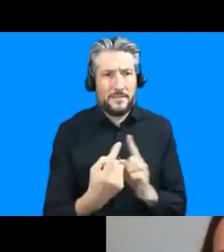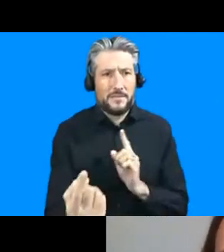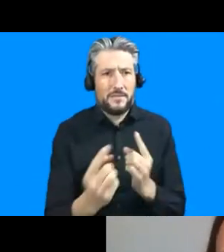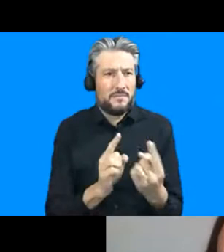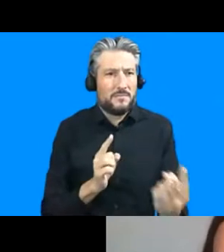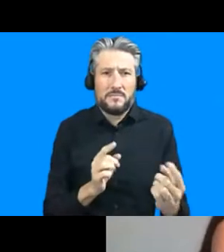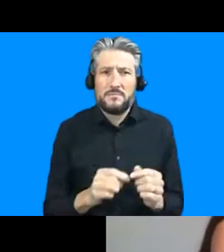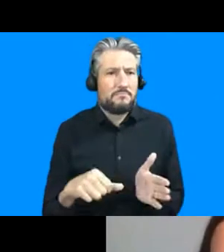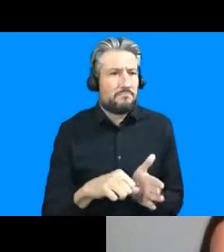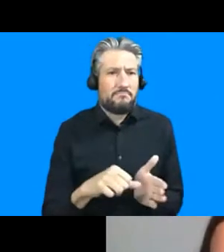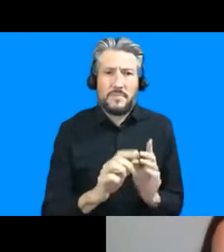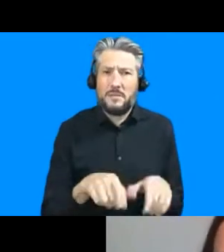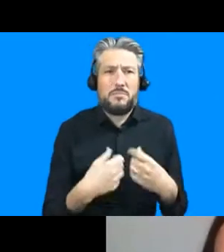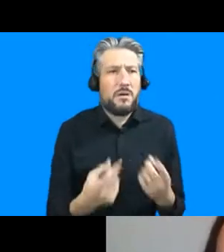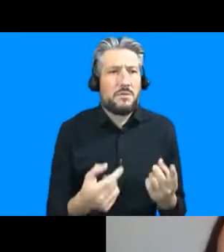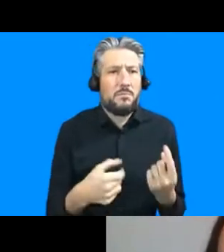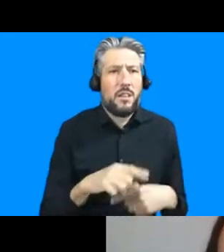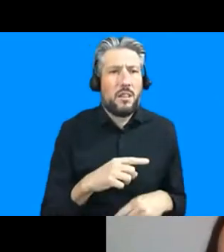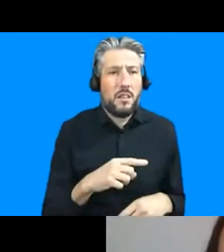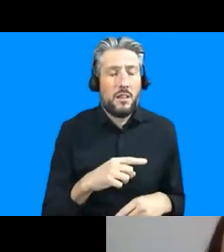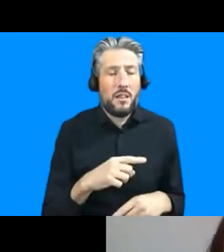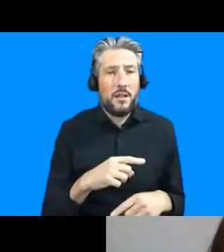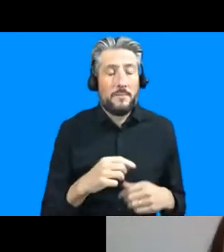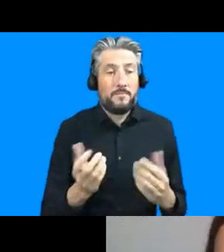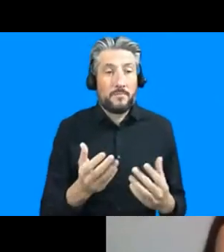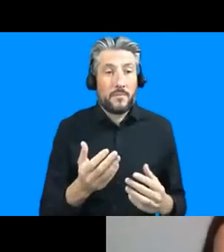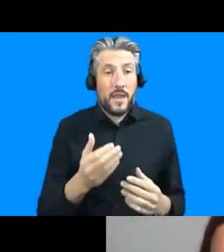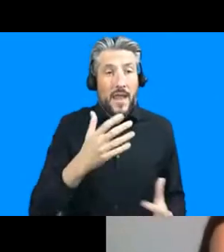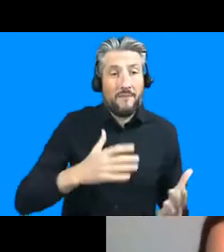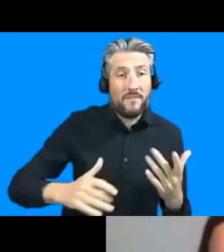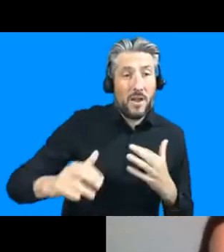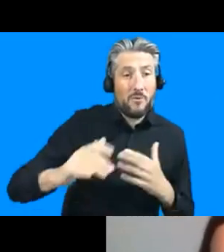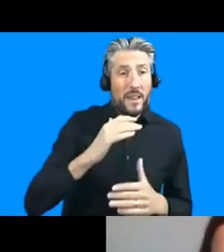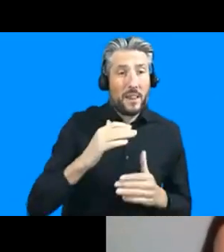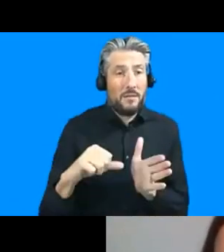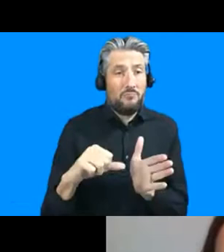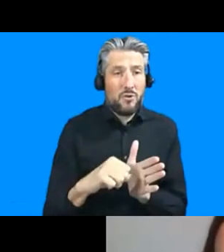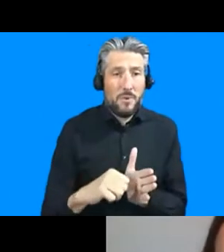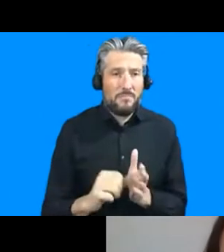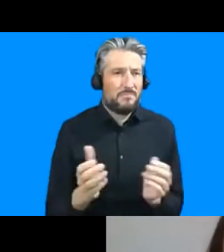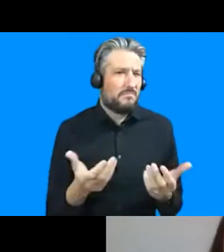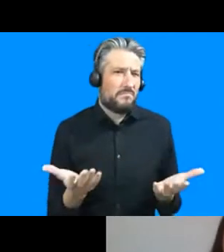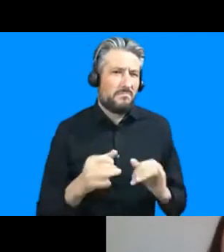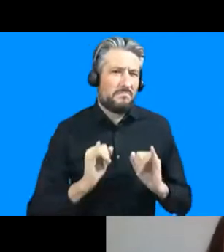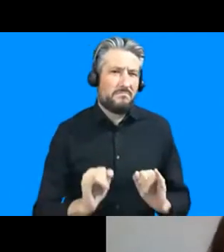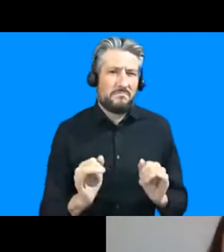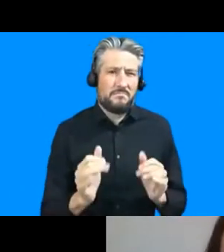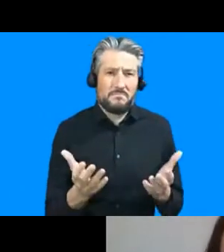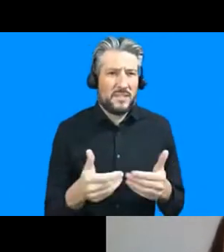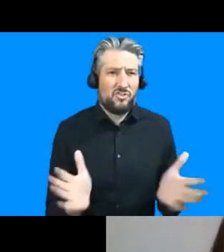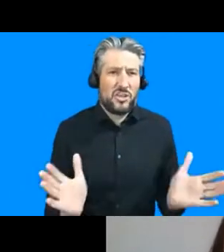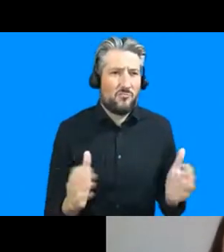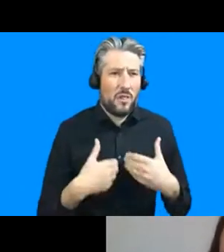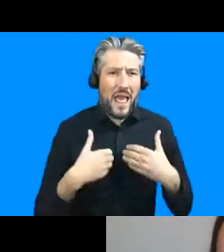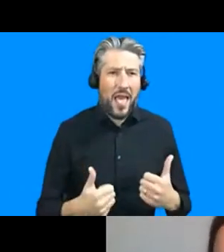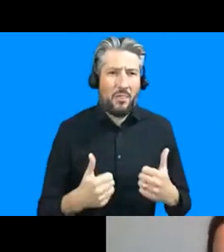beyond covid of course we know that many of these kind of environmental um conditions are bad for health in general so poor poor air poor sanitation